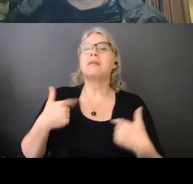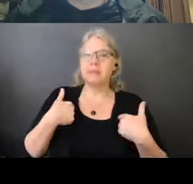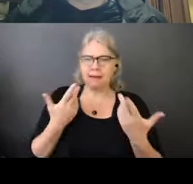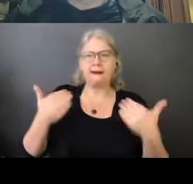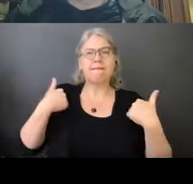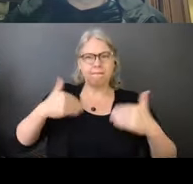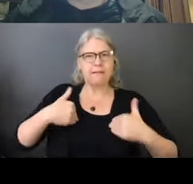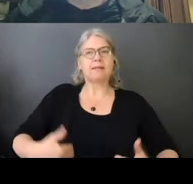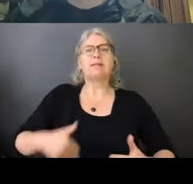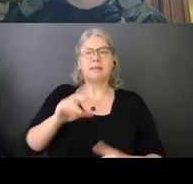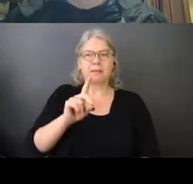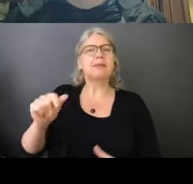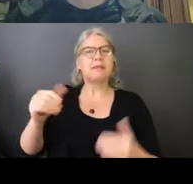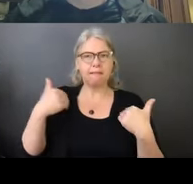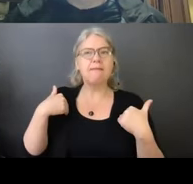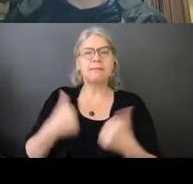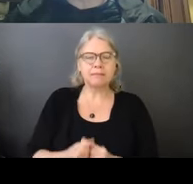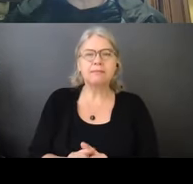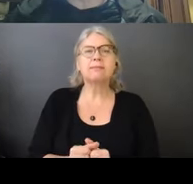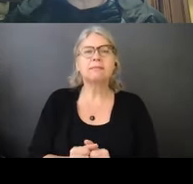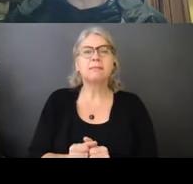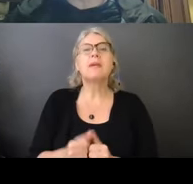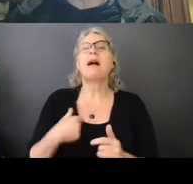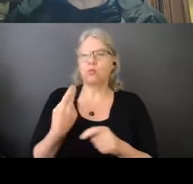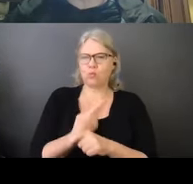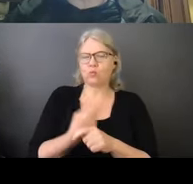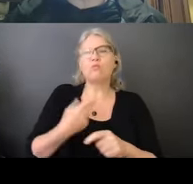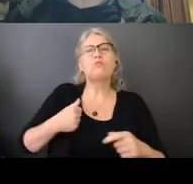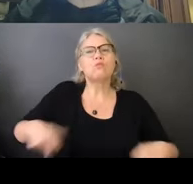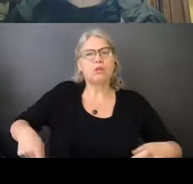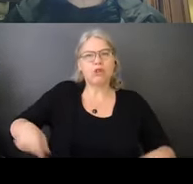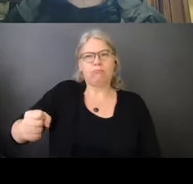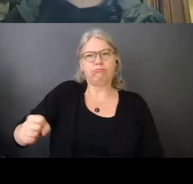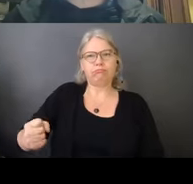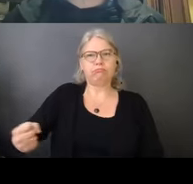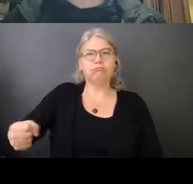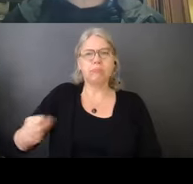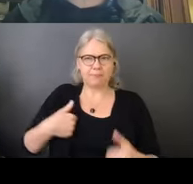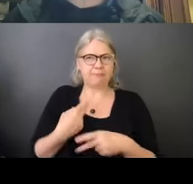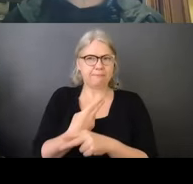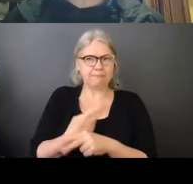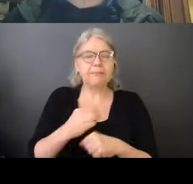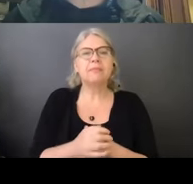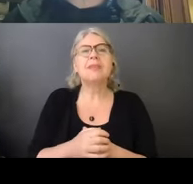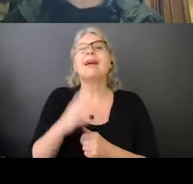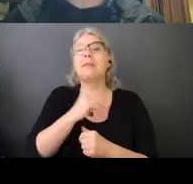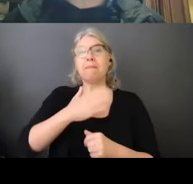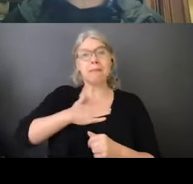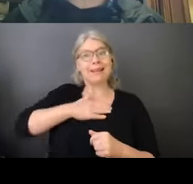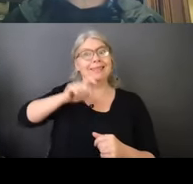physical disability. I use power in the wheelchair and I have complex care needs.